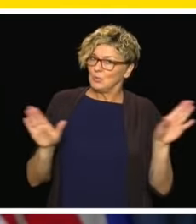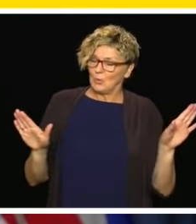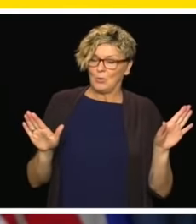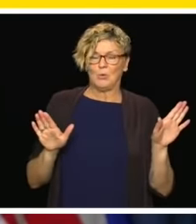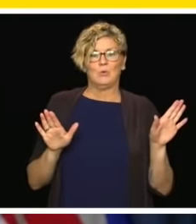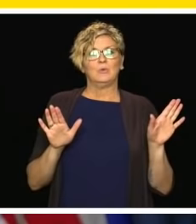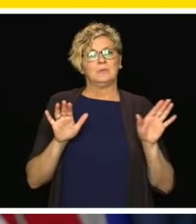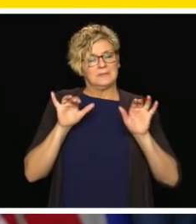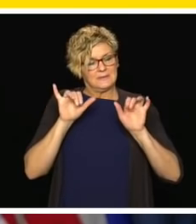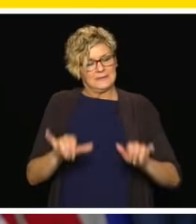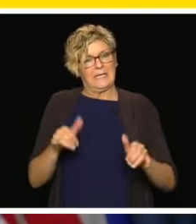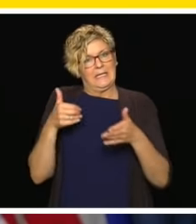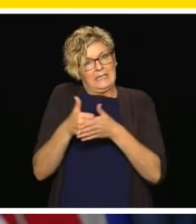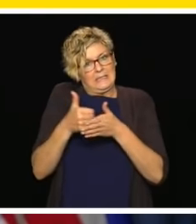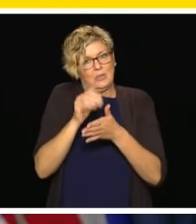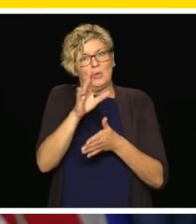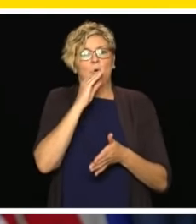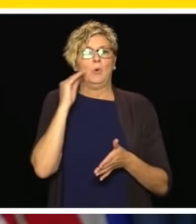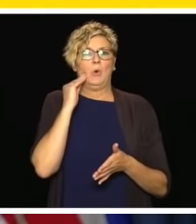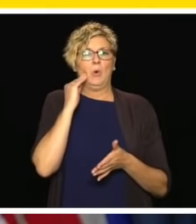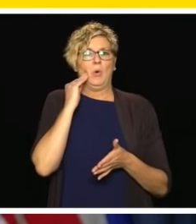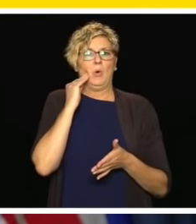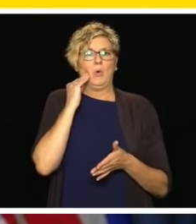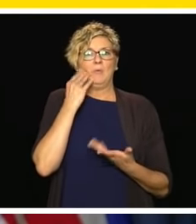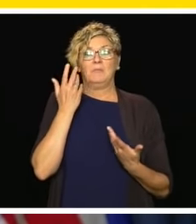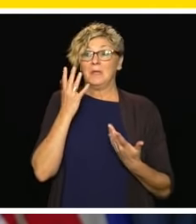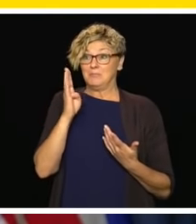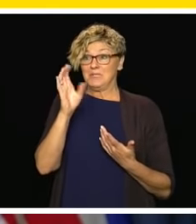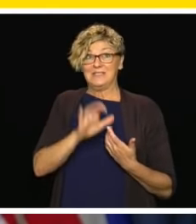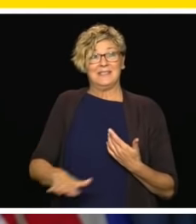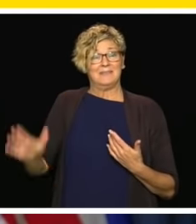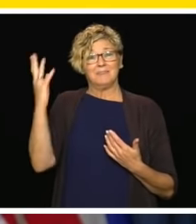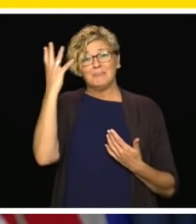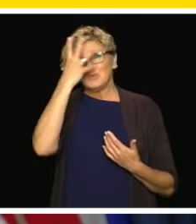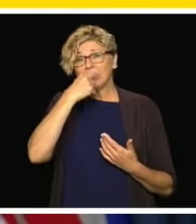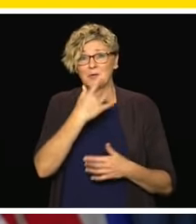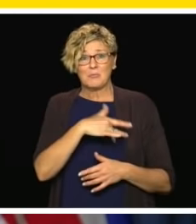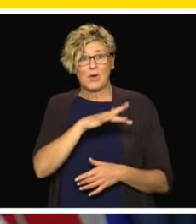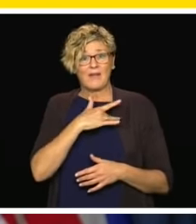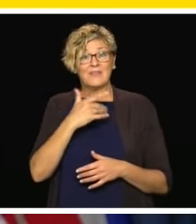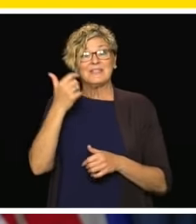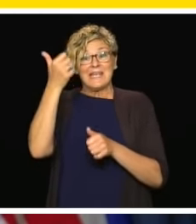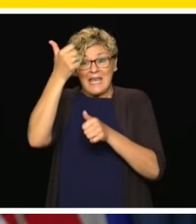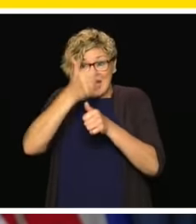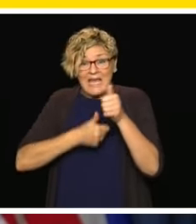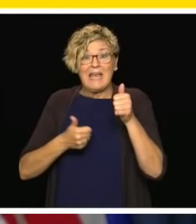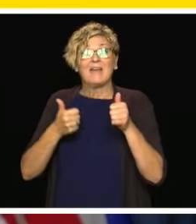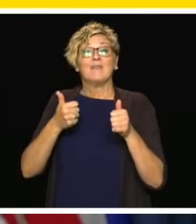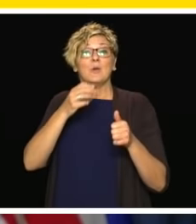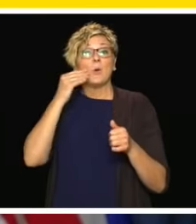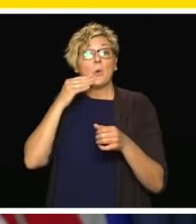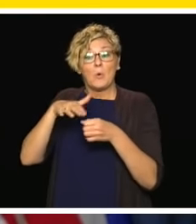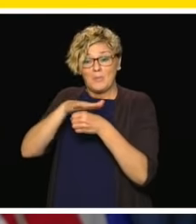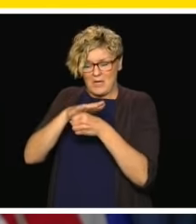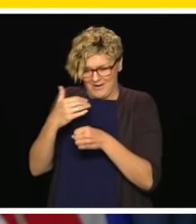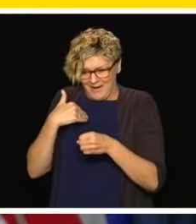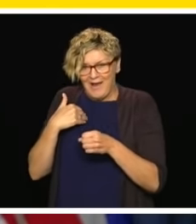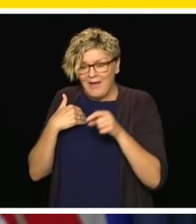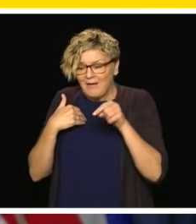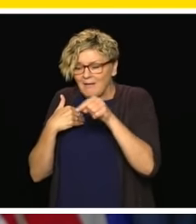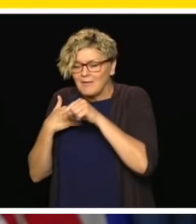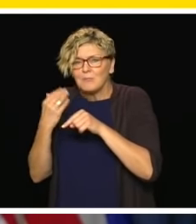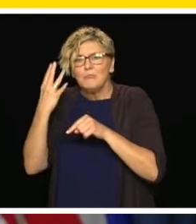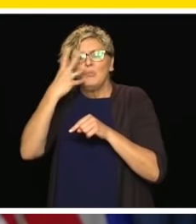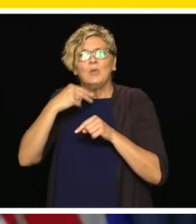British Columbia is spectacular. Wherever you live, you are privileged to be a British Columbian. Stay near your home. Explore the